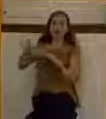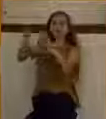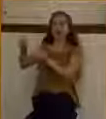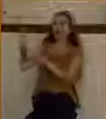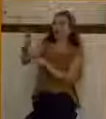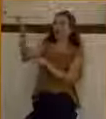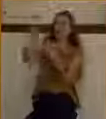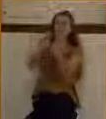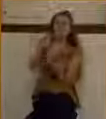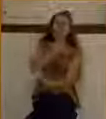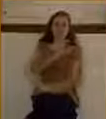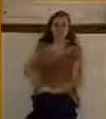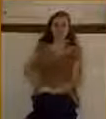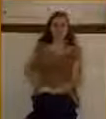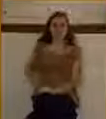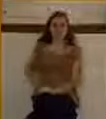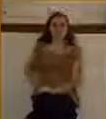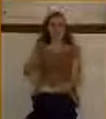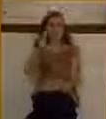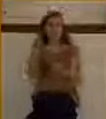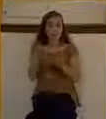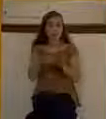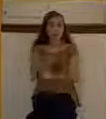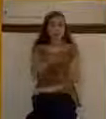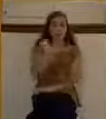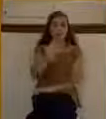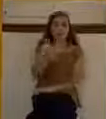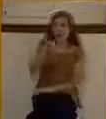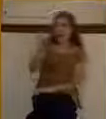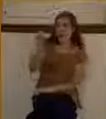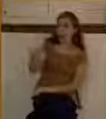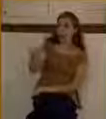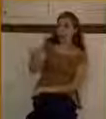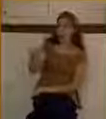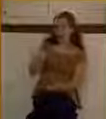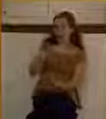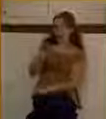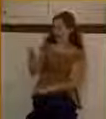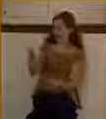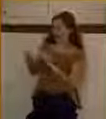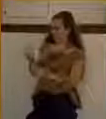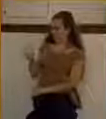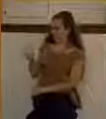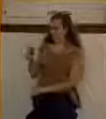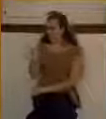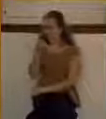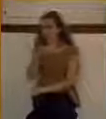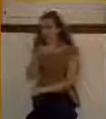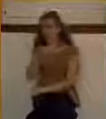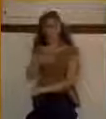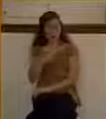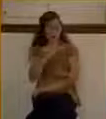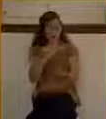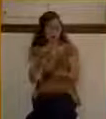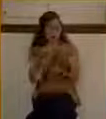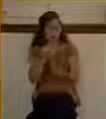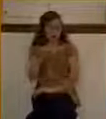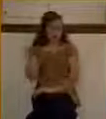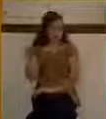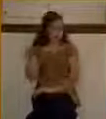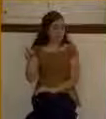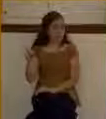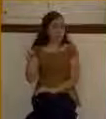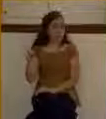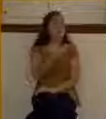when Bartimaeus asked, multitude said, this is Jesus of Nazareth. But when he cried out to Jesus, he didn't cry out,